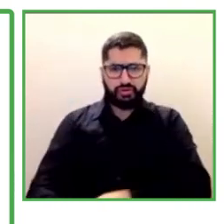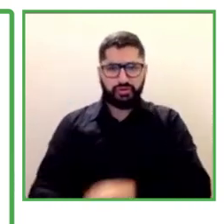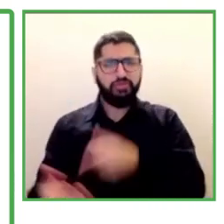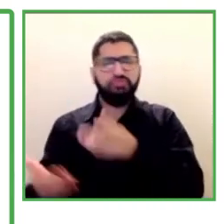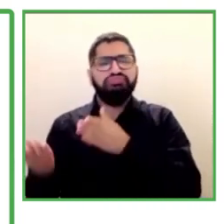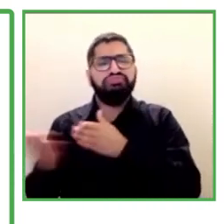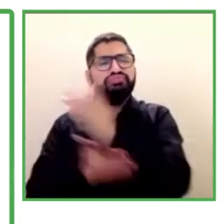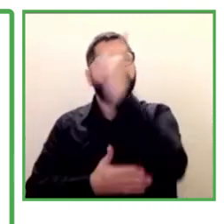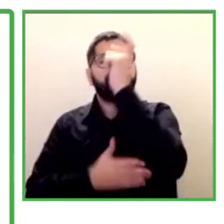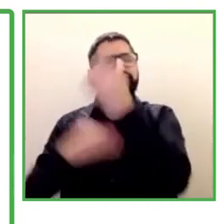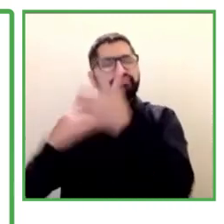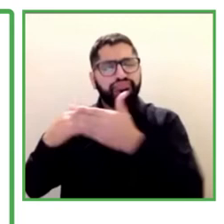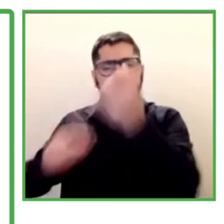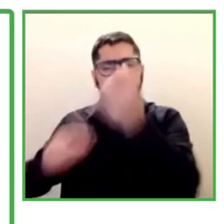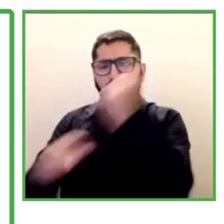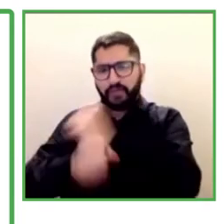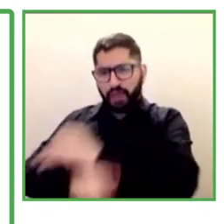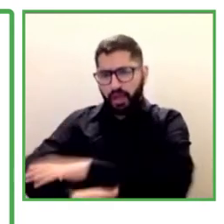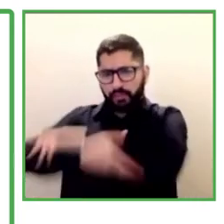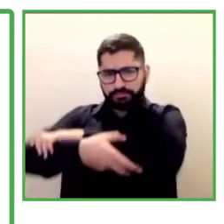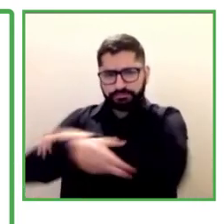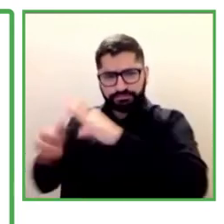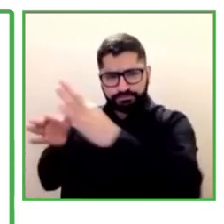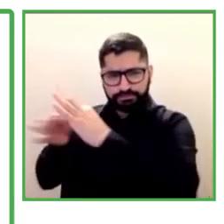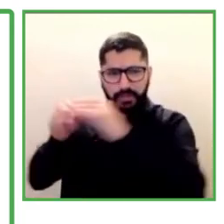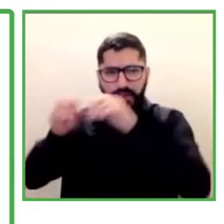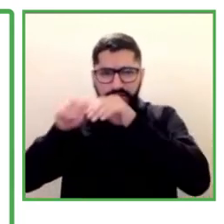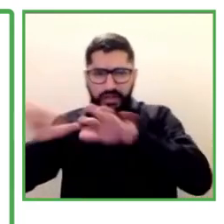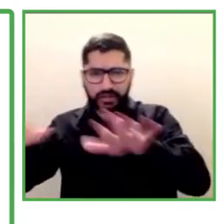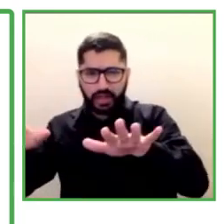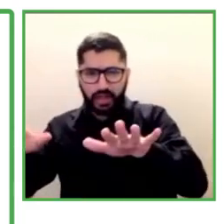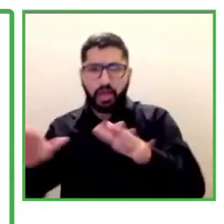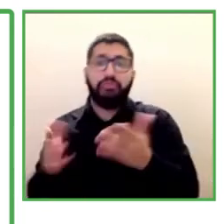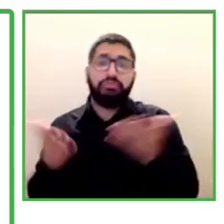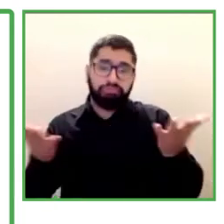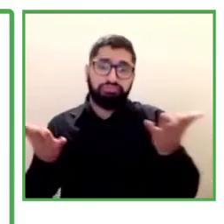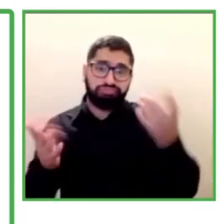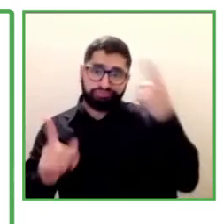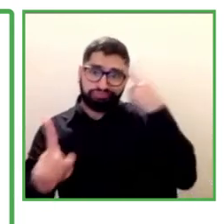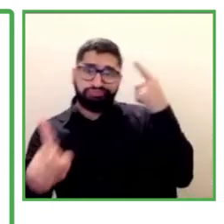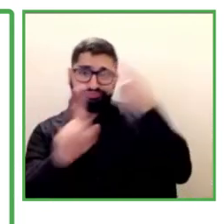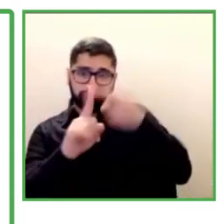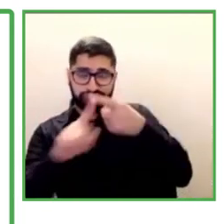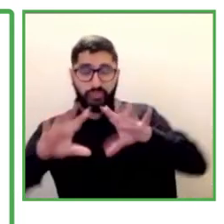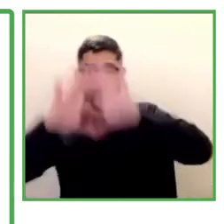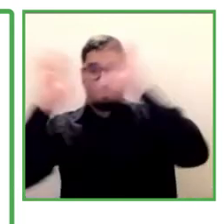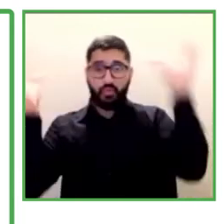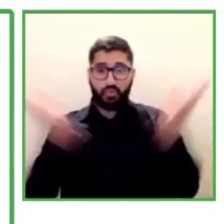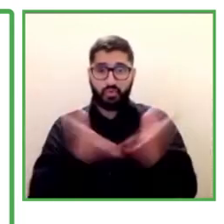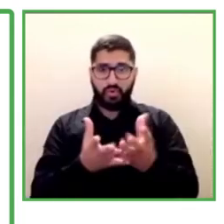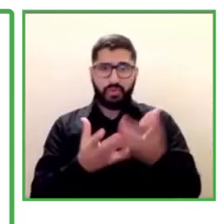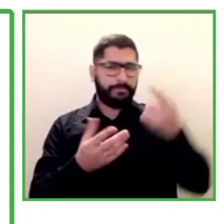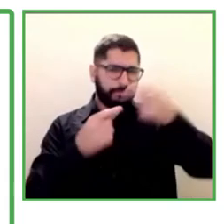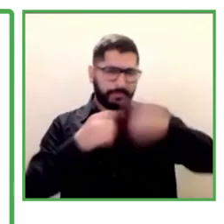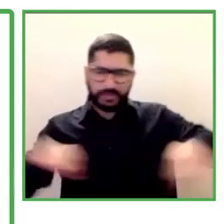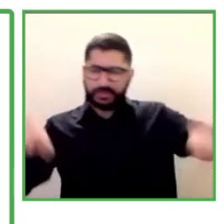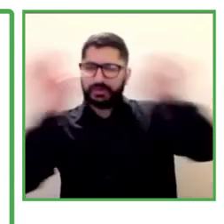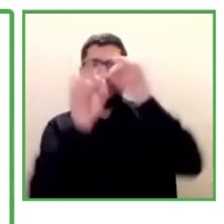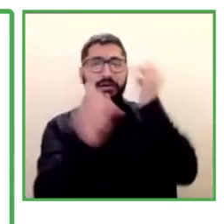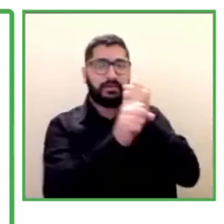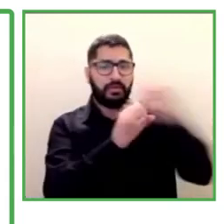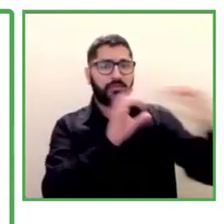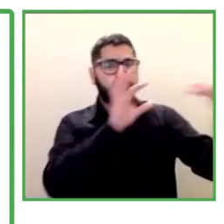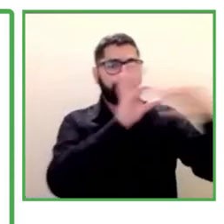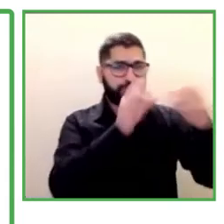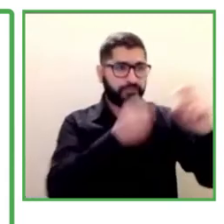and management of networks in the private world. We are going to be connected, first of all, to that here companies